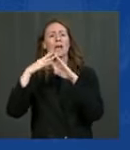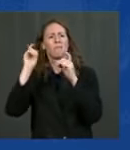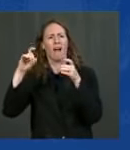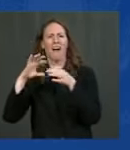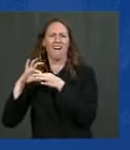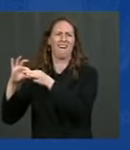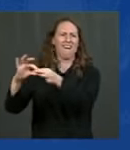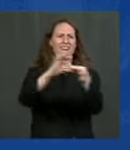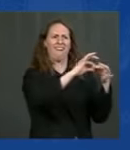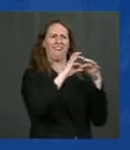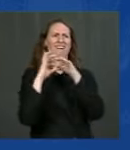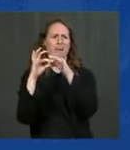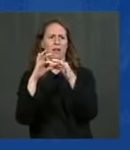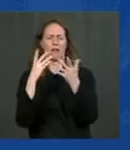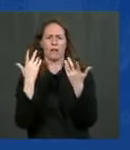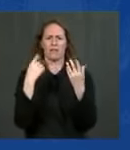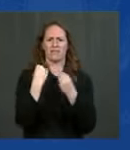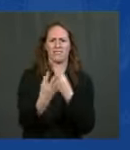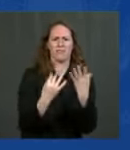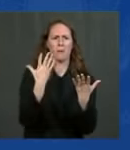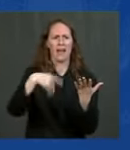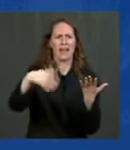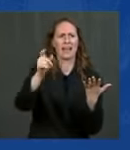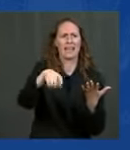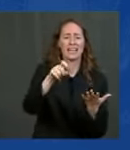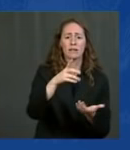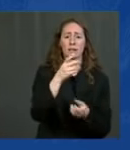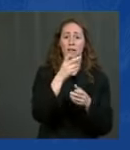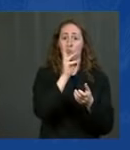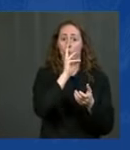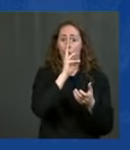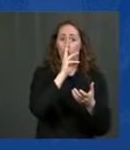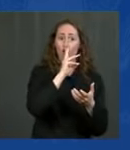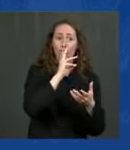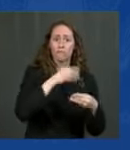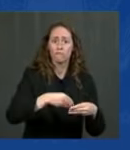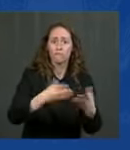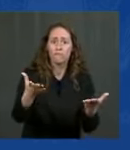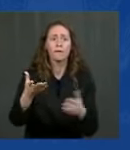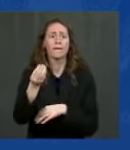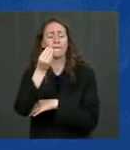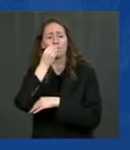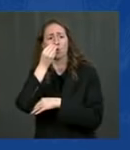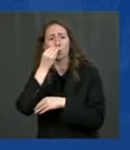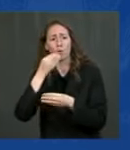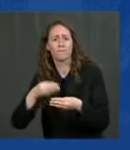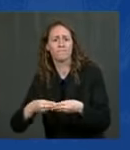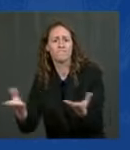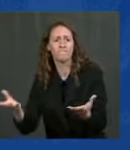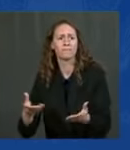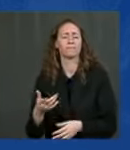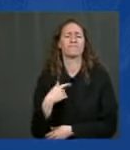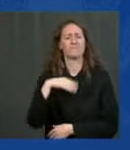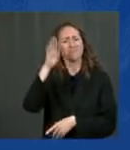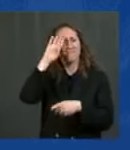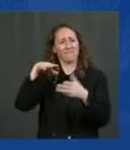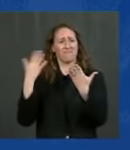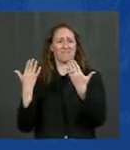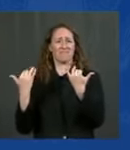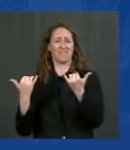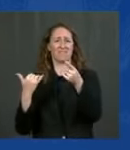meals and leaders of water and I know I know you all are frustrated about how long it takes to restore power.